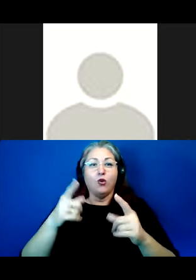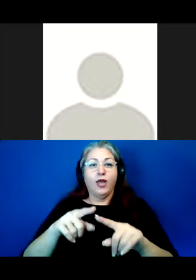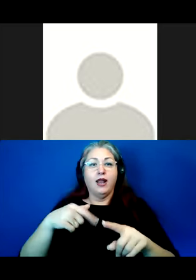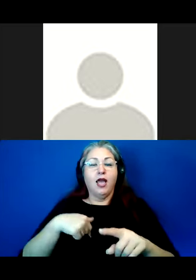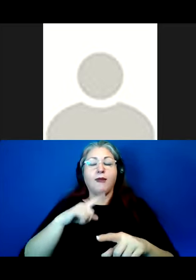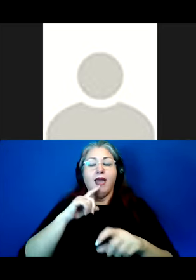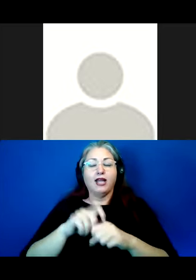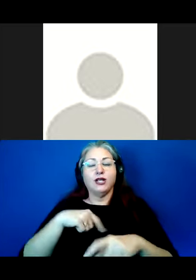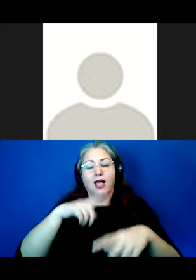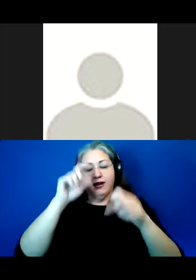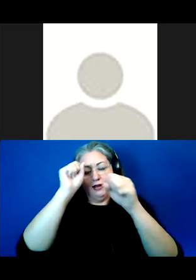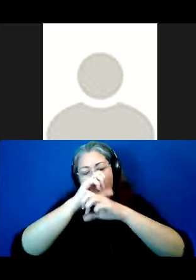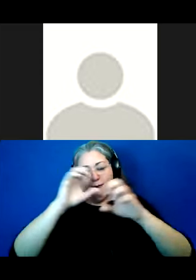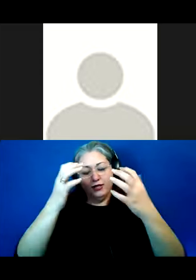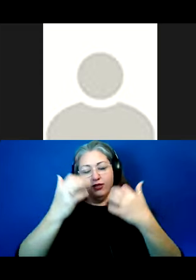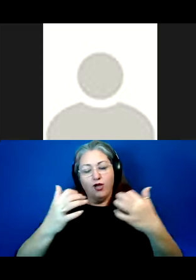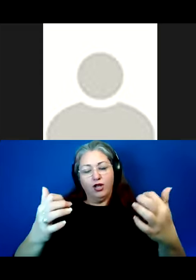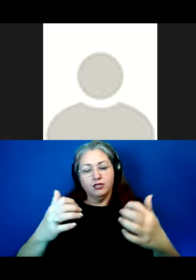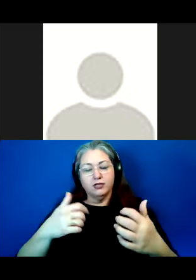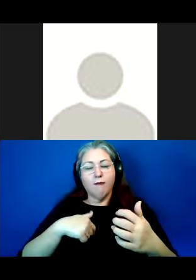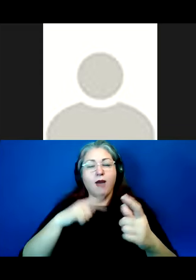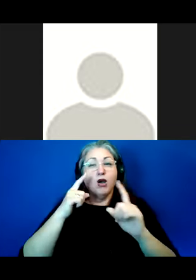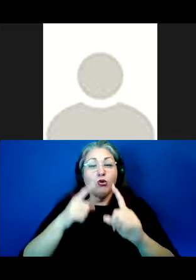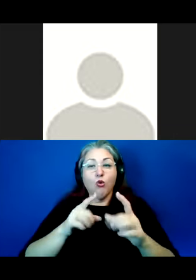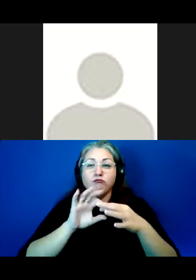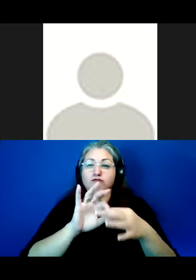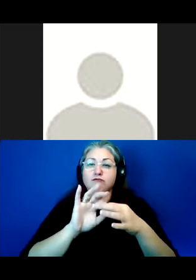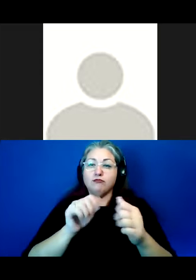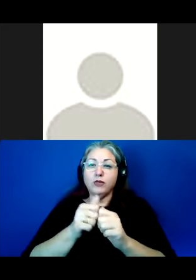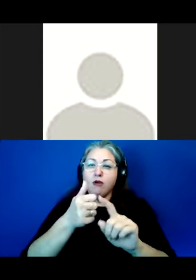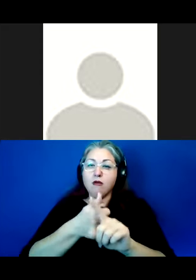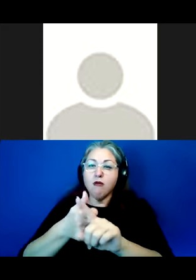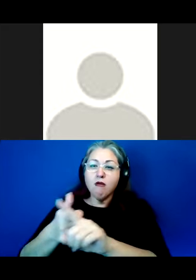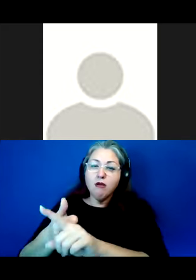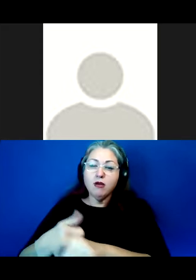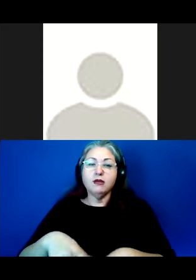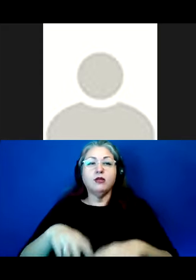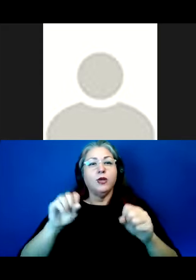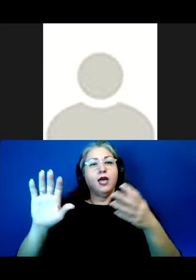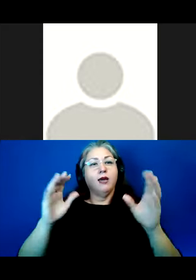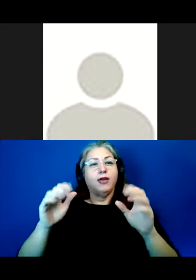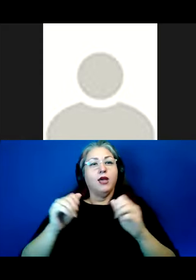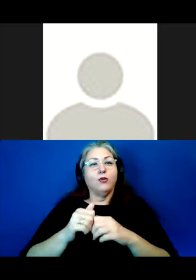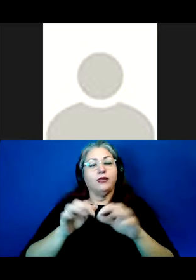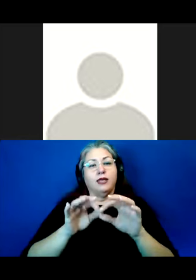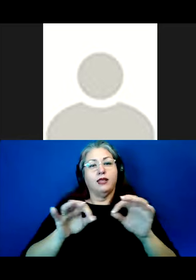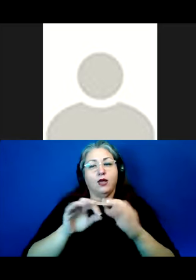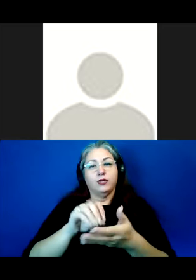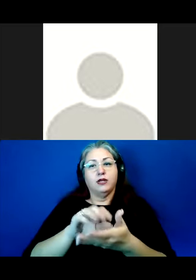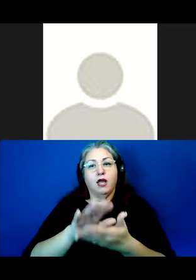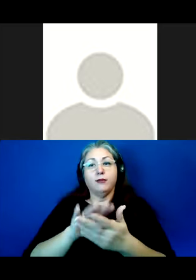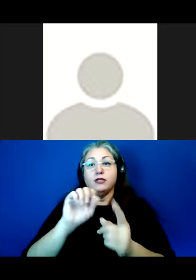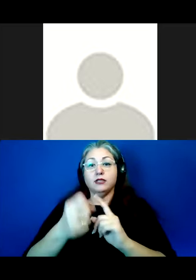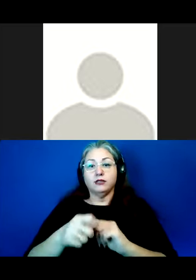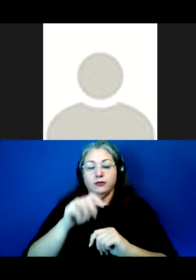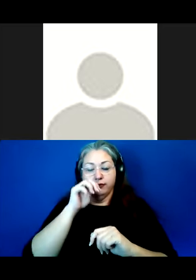actively imagining the audience. My goal is to connect with everyone. We might make a comparison here to some language documentation situations,